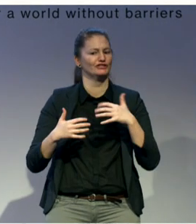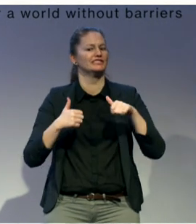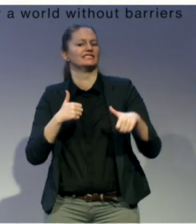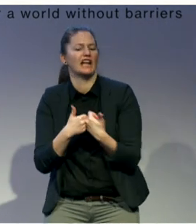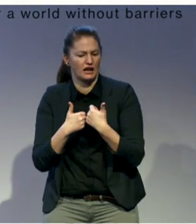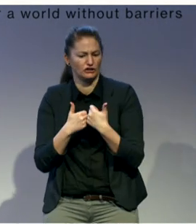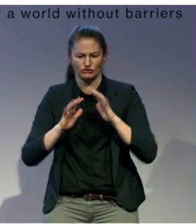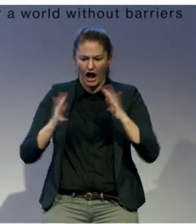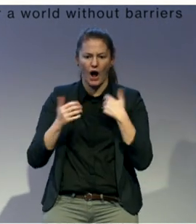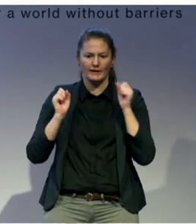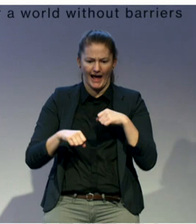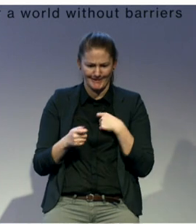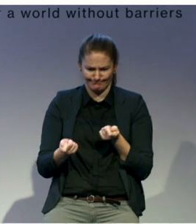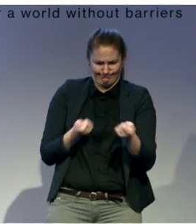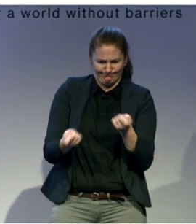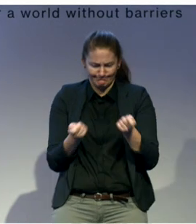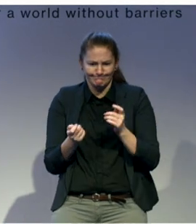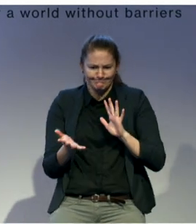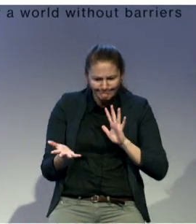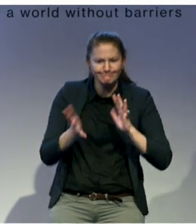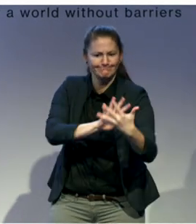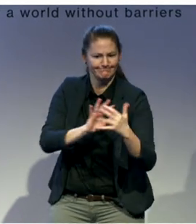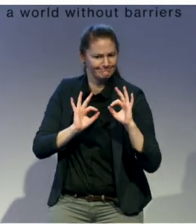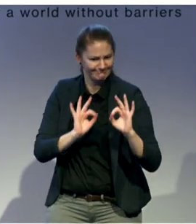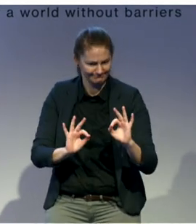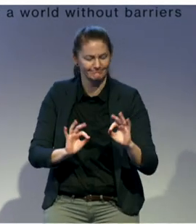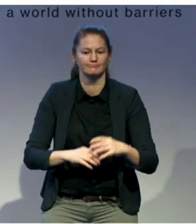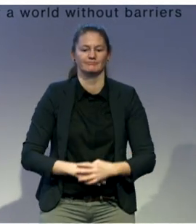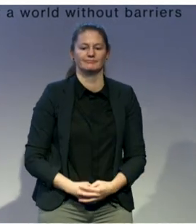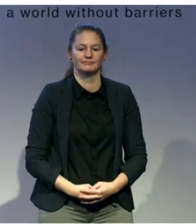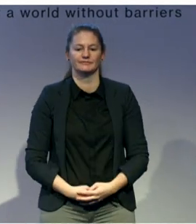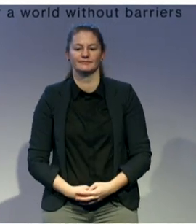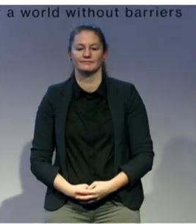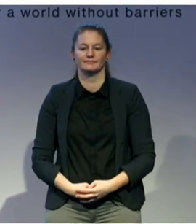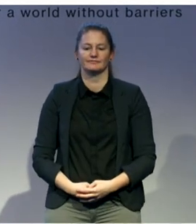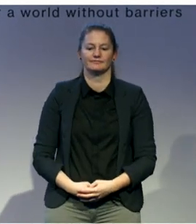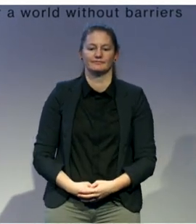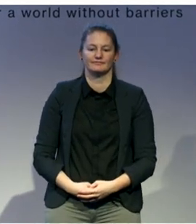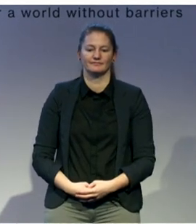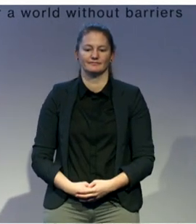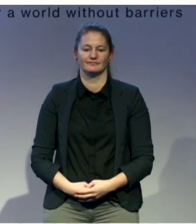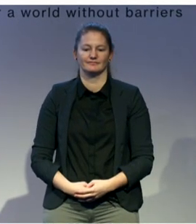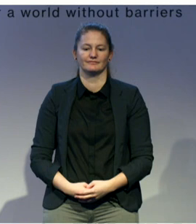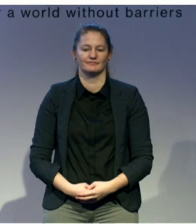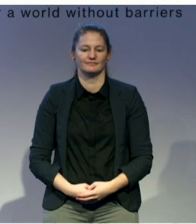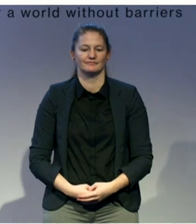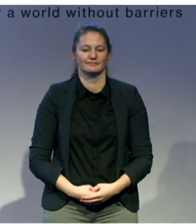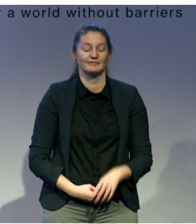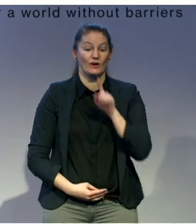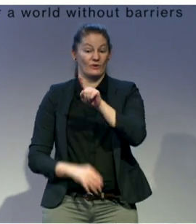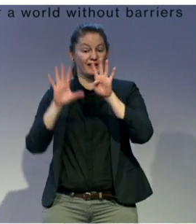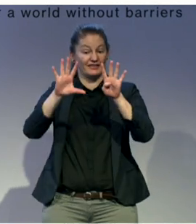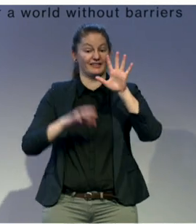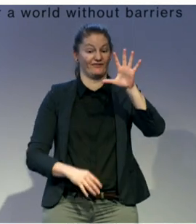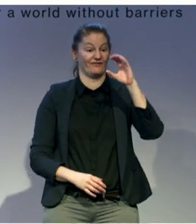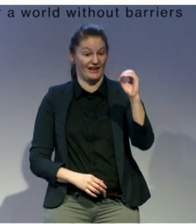So Sight Savers, just briefly, we're an international NGO founded in 1950. We're based